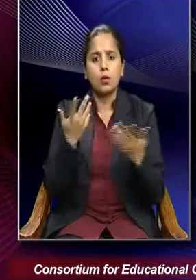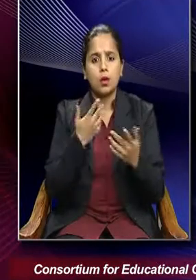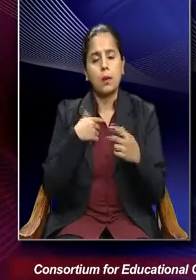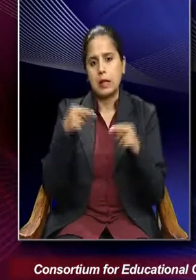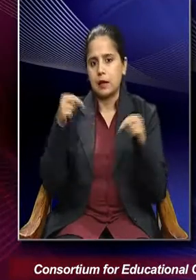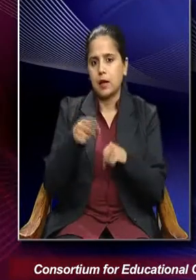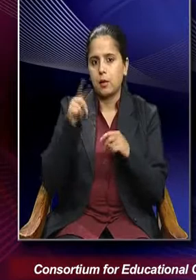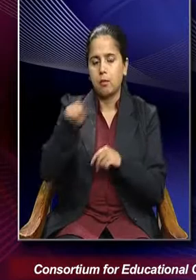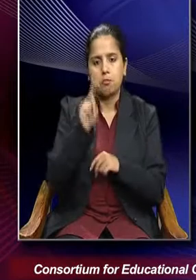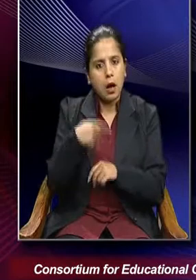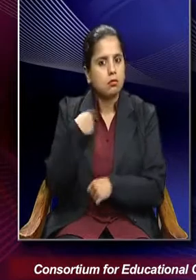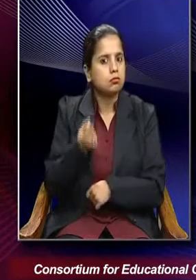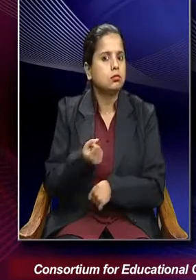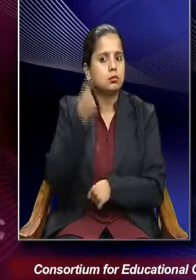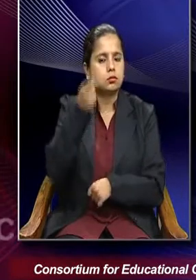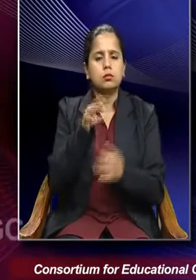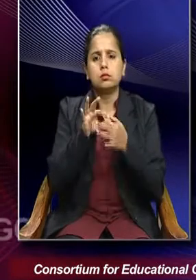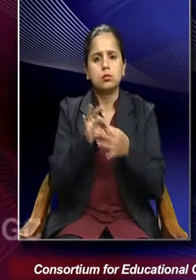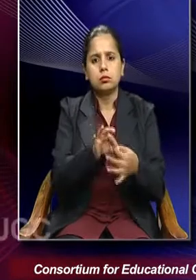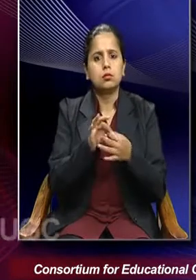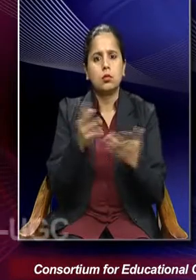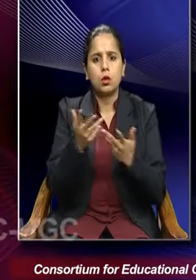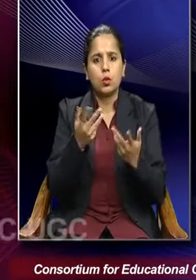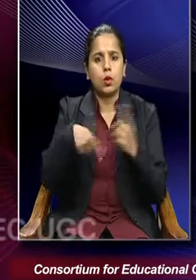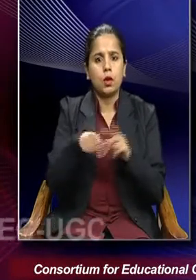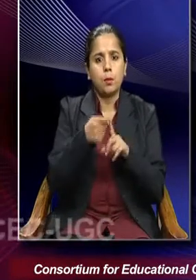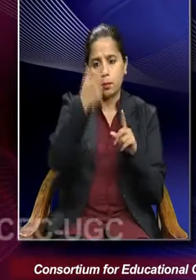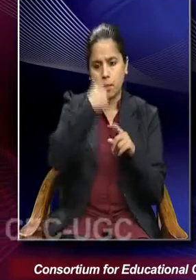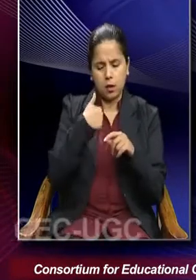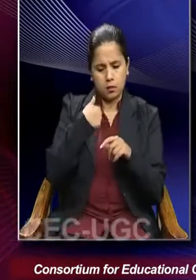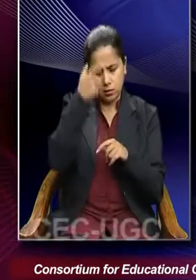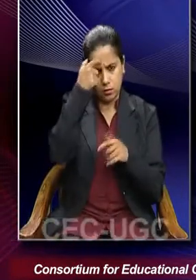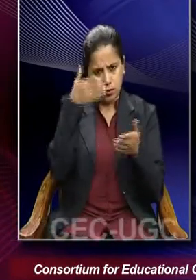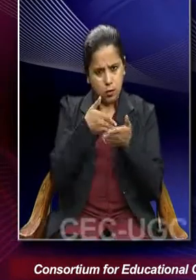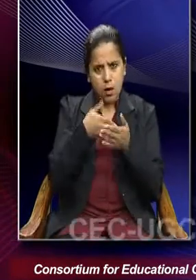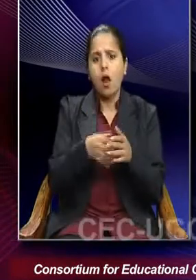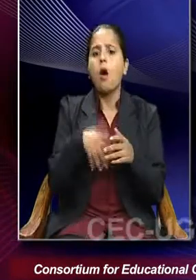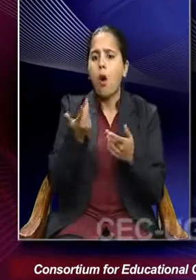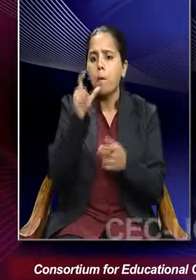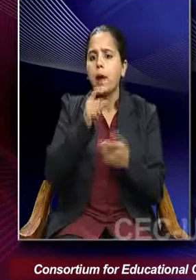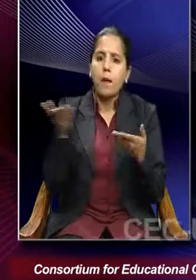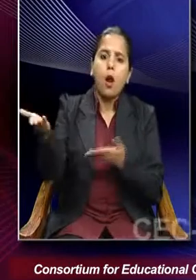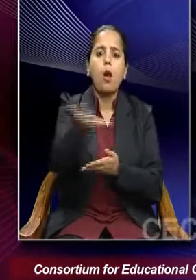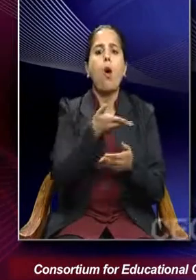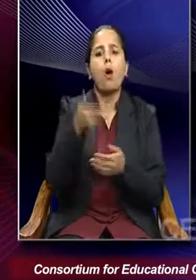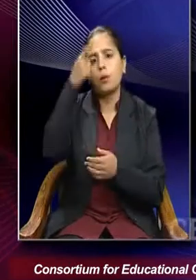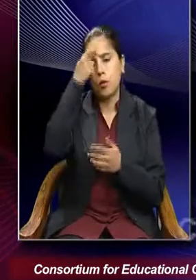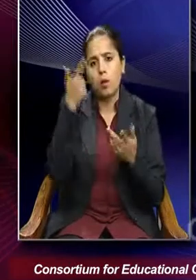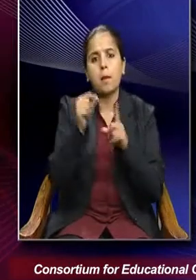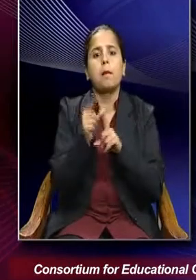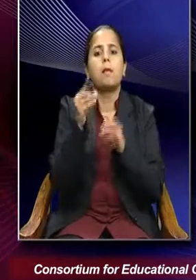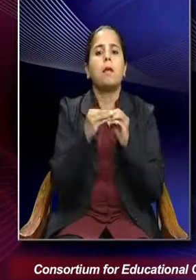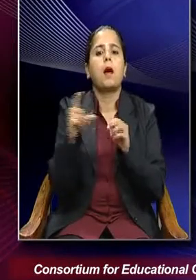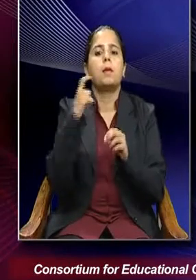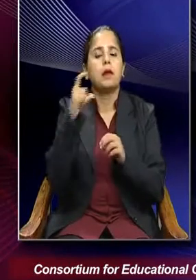need to understand the relation between the personal trouble and the public issue. So each perspective